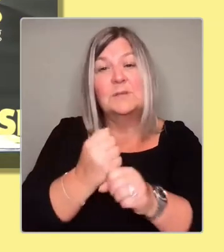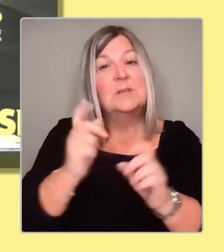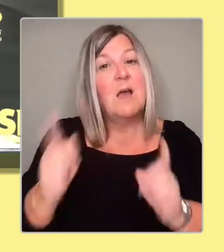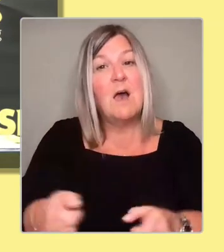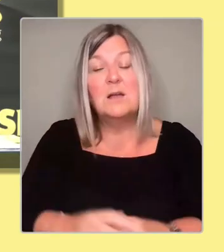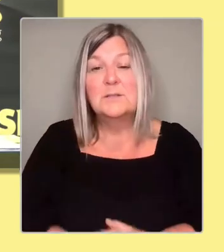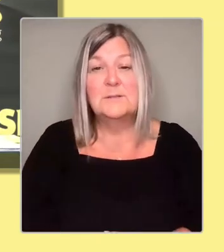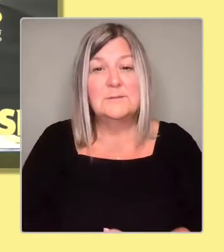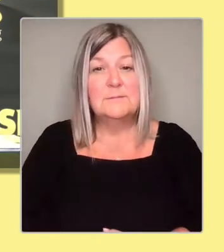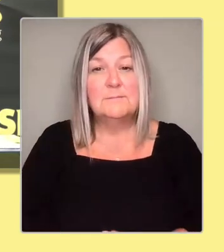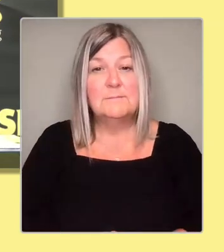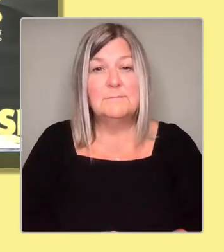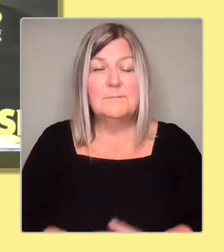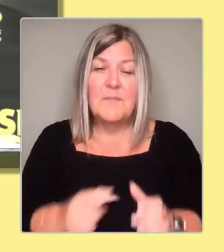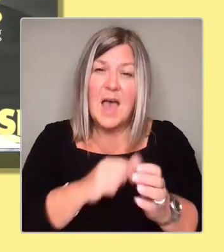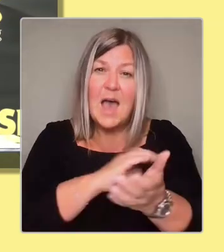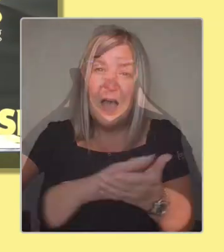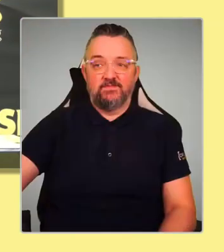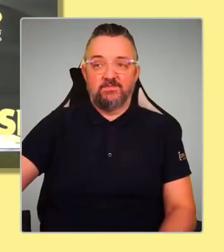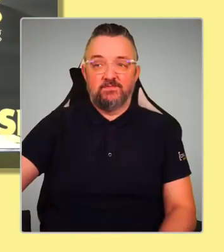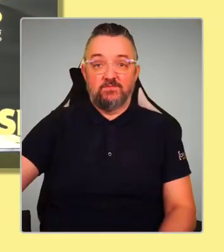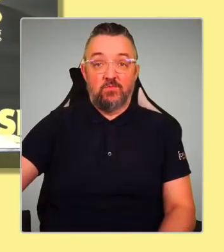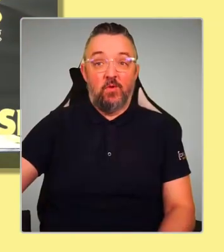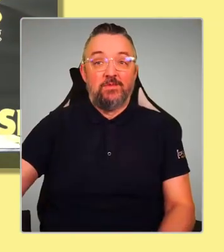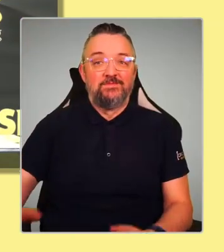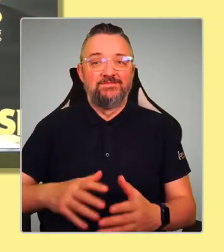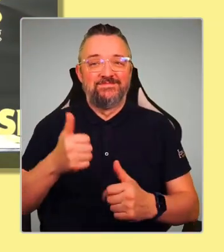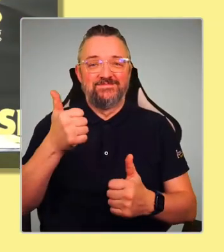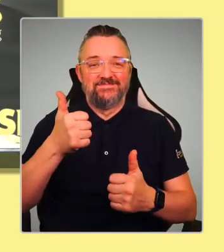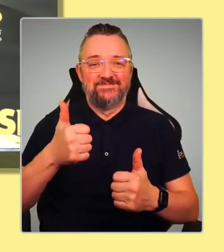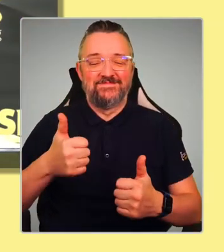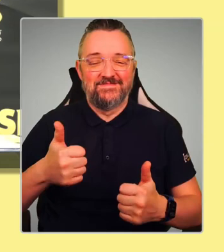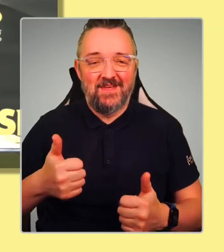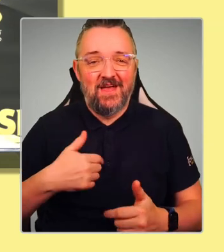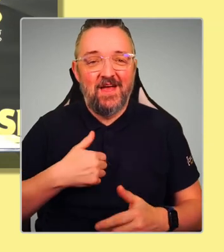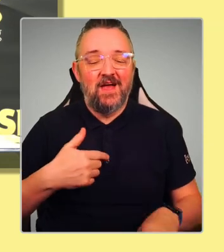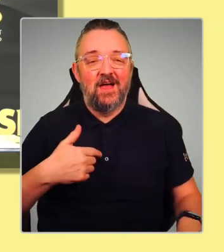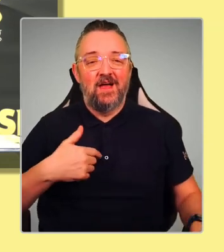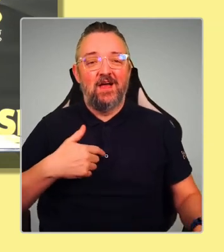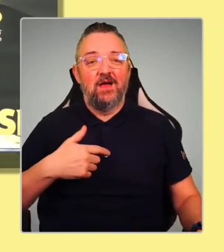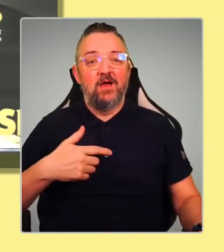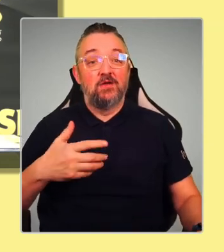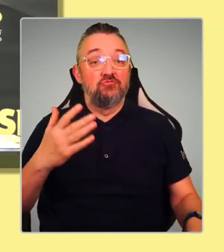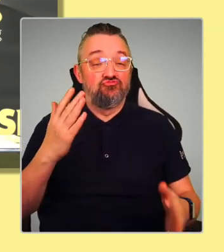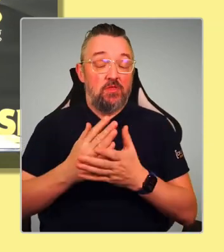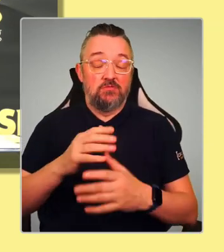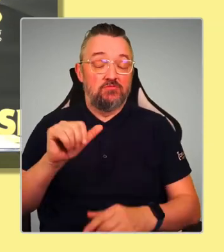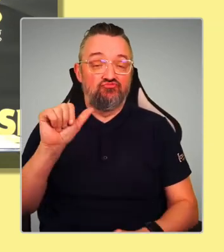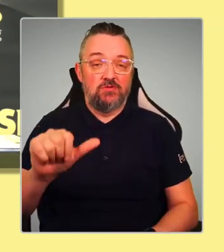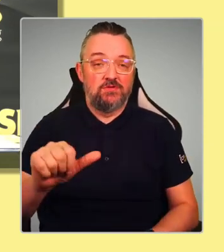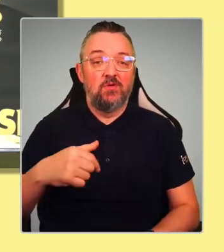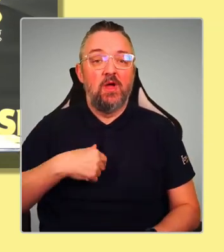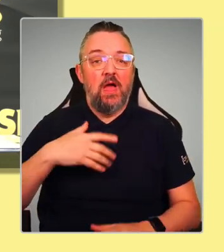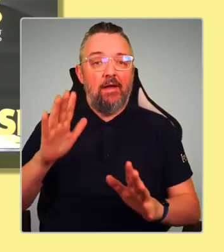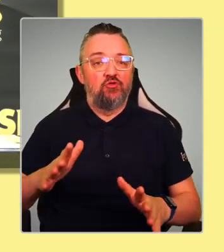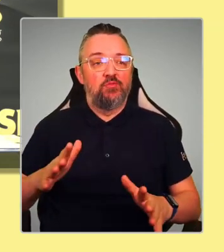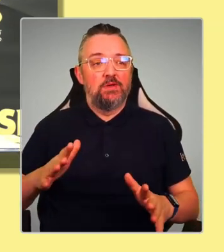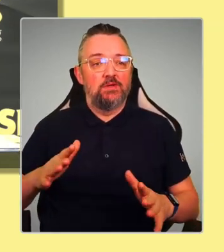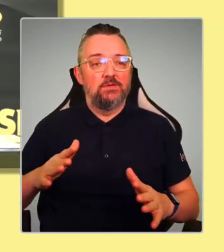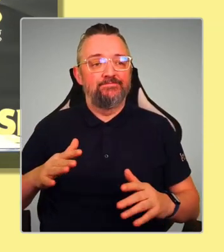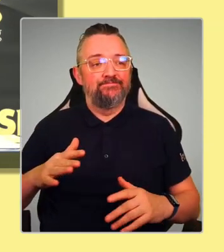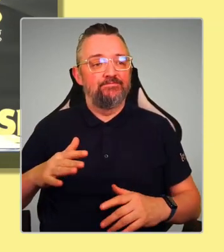Yeah, it's a good question. I would want to, you know, we're, it's mature, we've got to be mature about these things. They are our current coalition